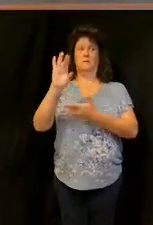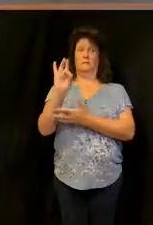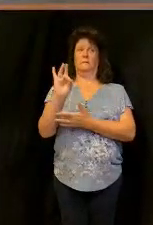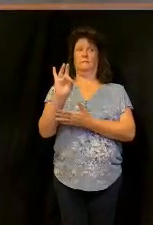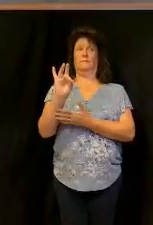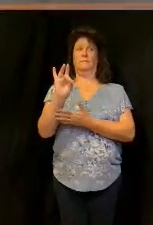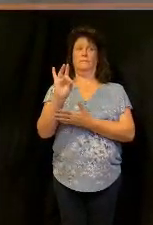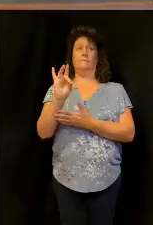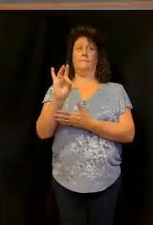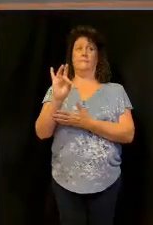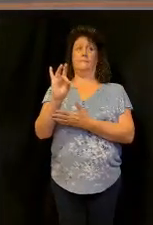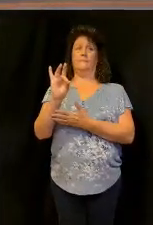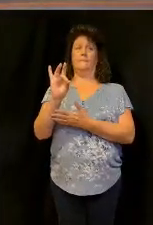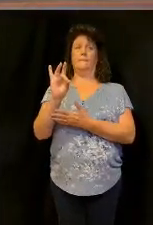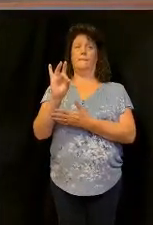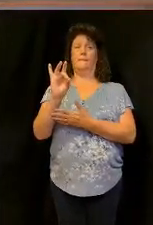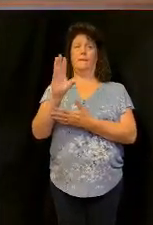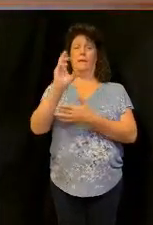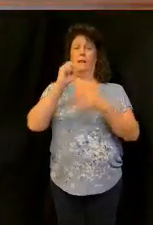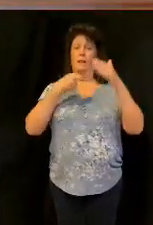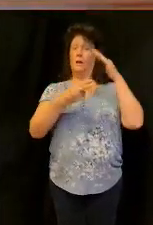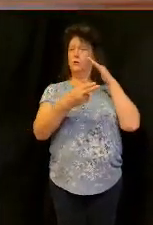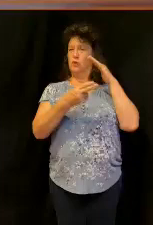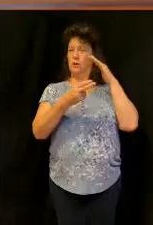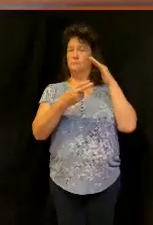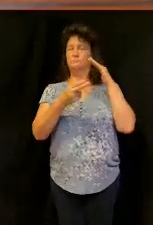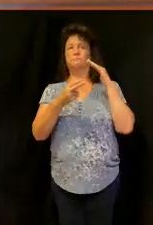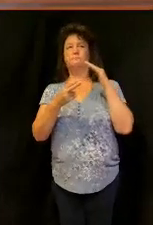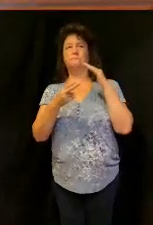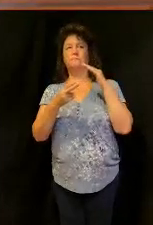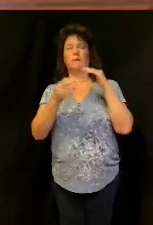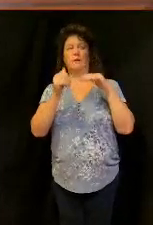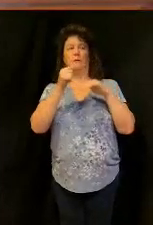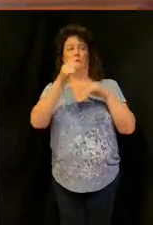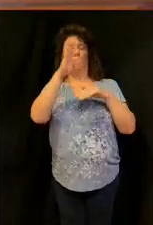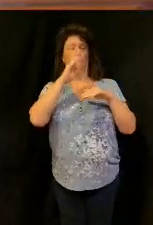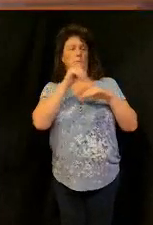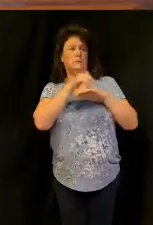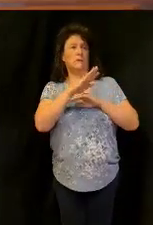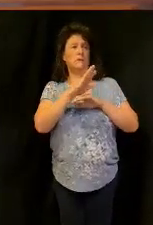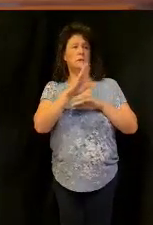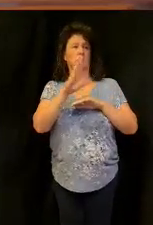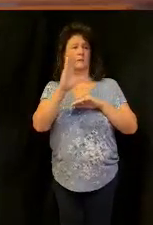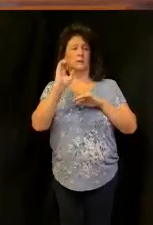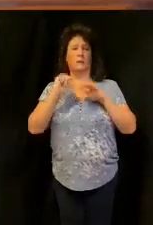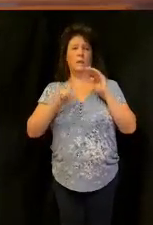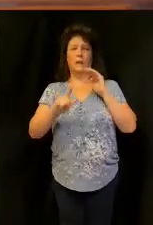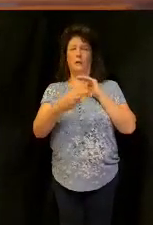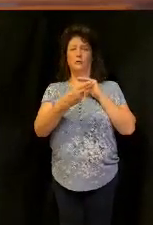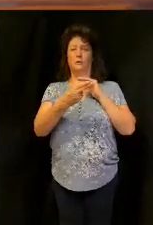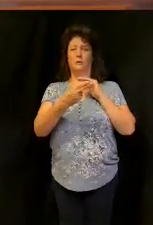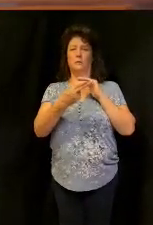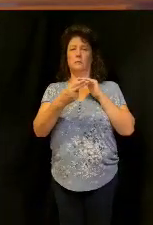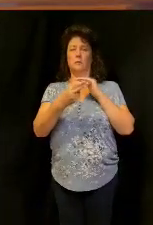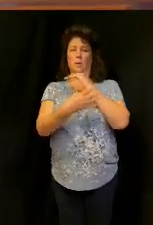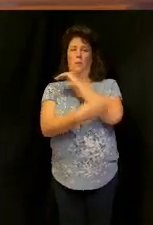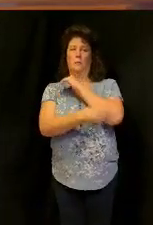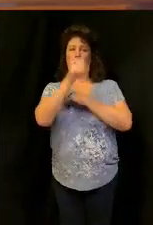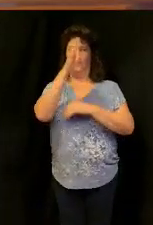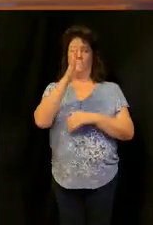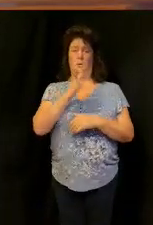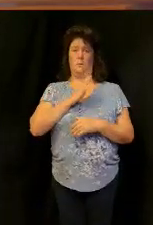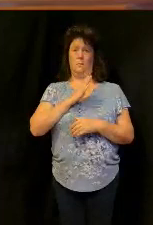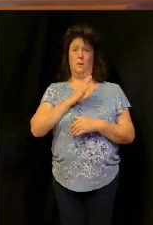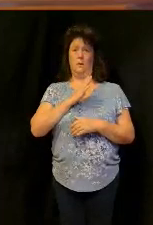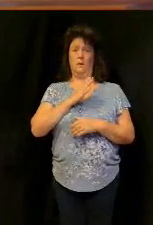now this is the Elijah right God sends Elijah to a poor woman there's a drought